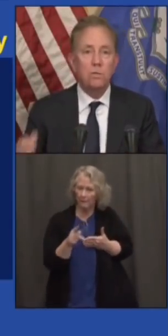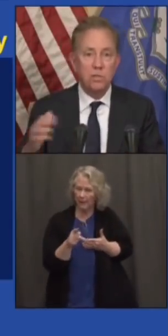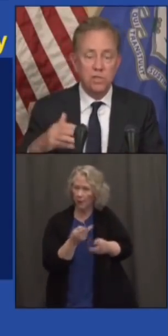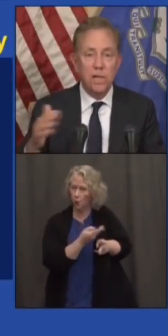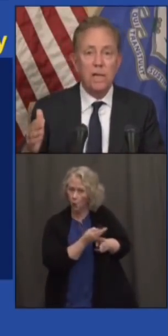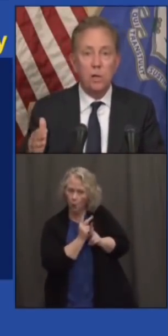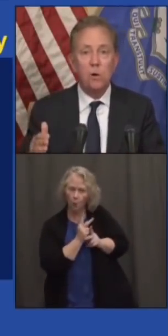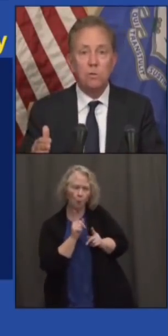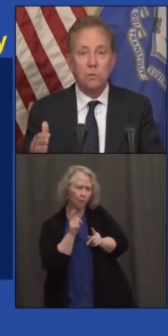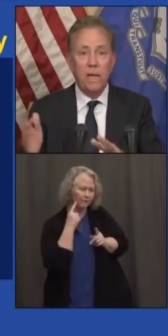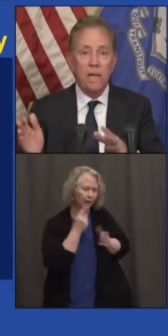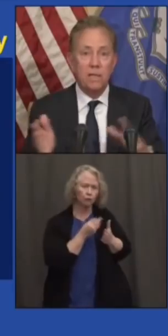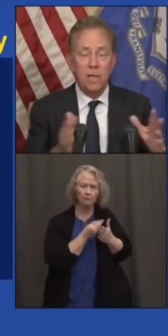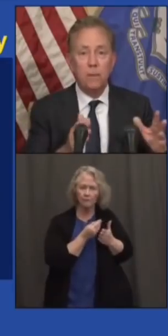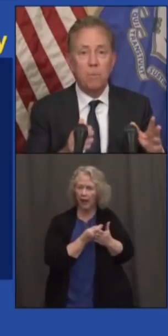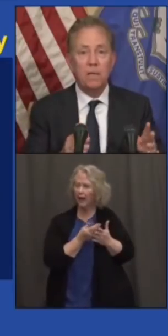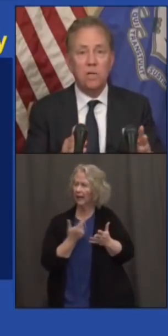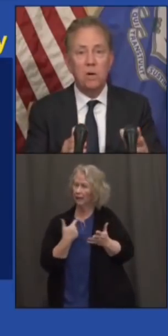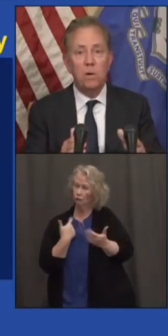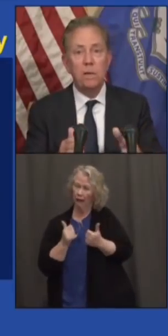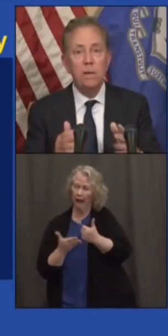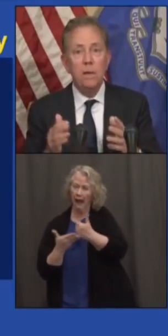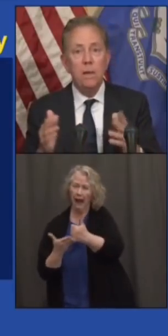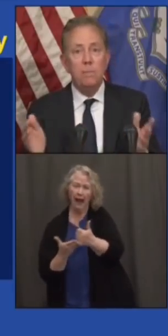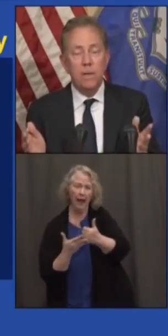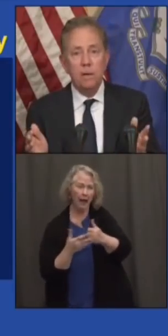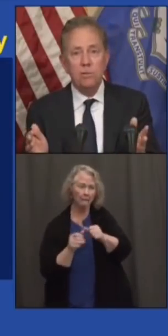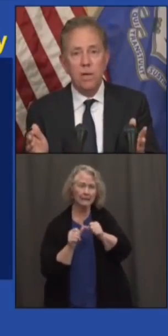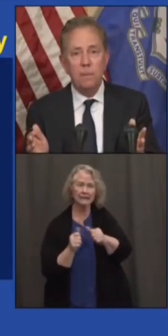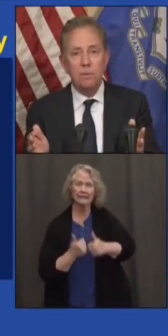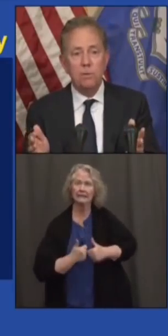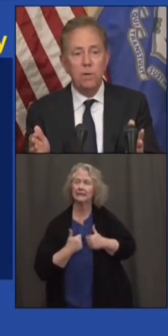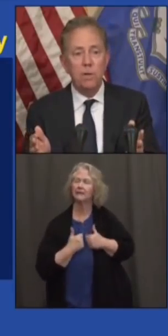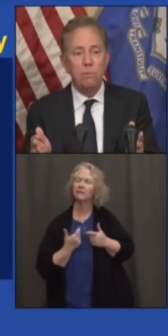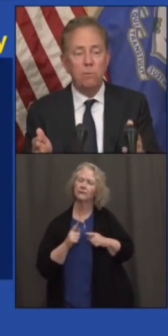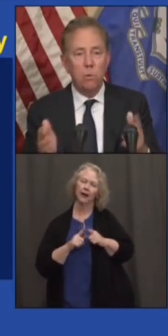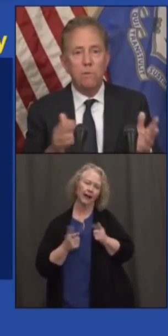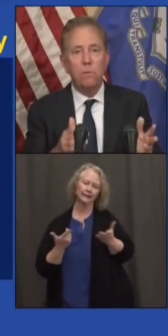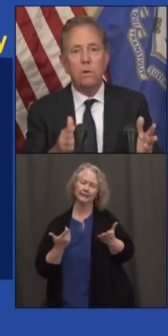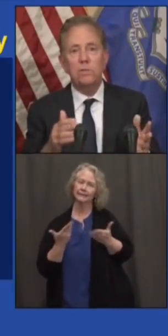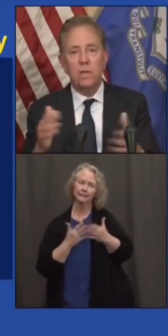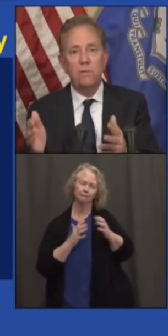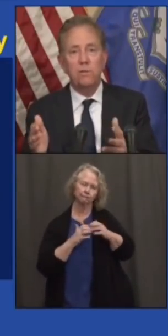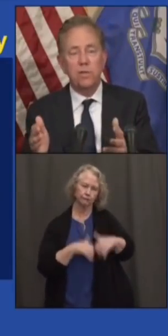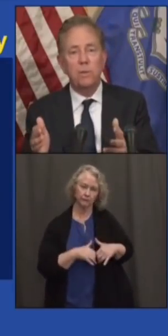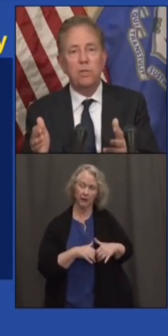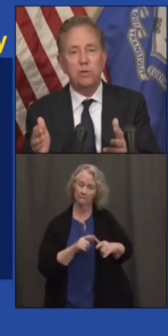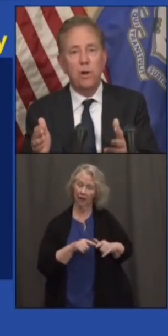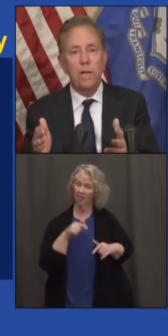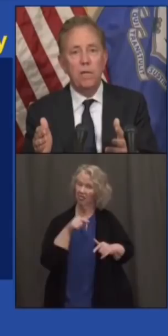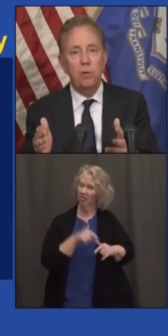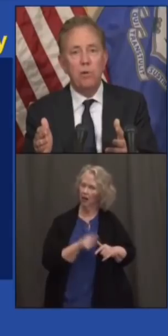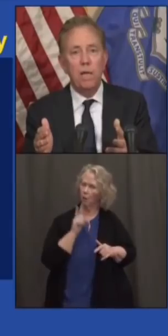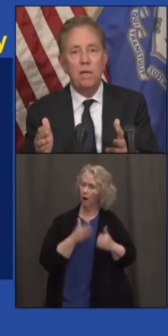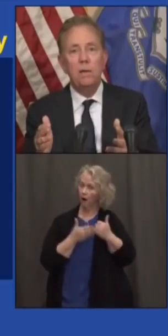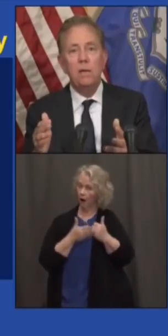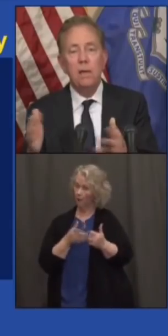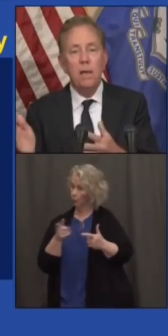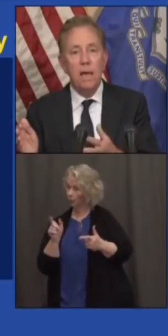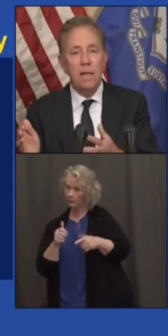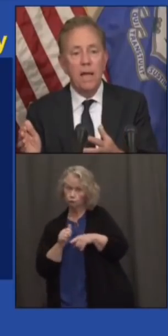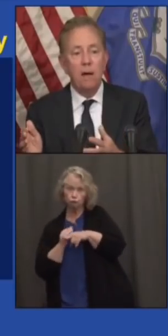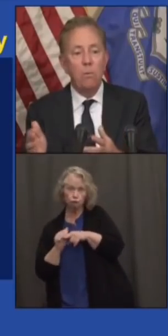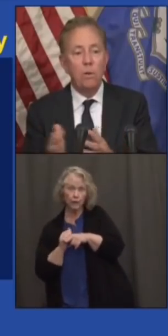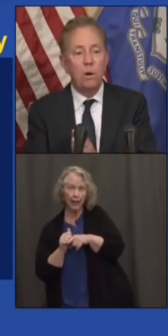supports and state loans we had to keep things going. But here's an opportunity with workforce to give you some of the training you need.